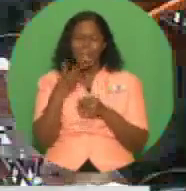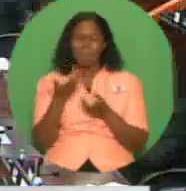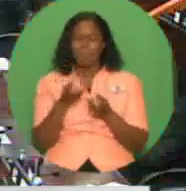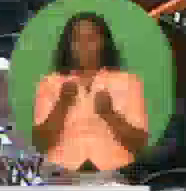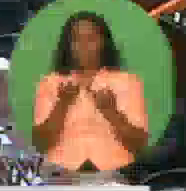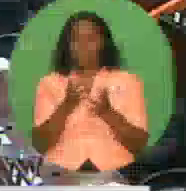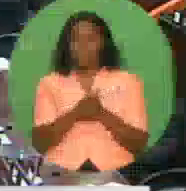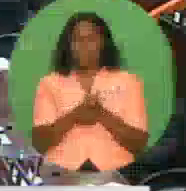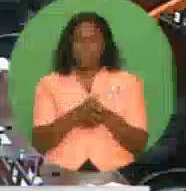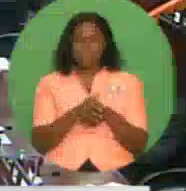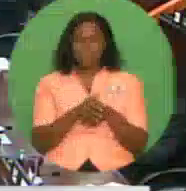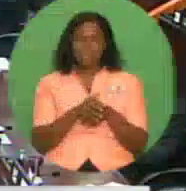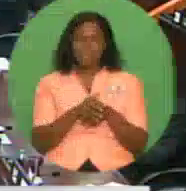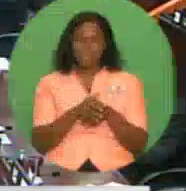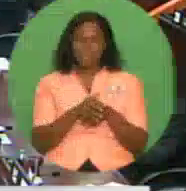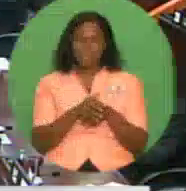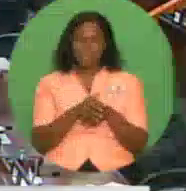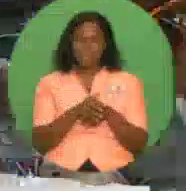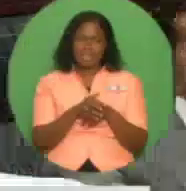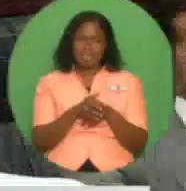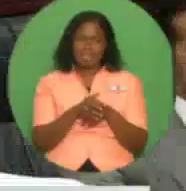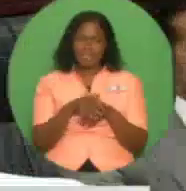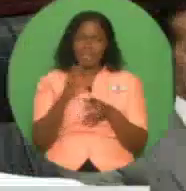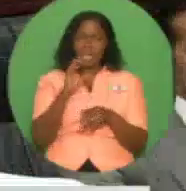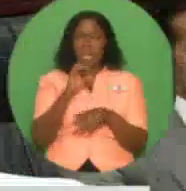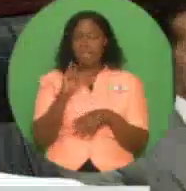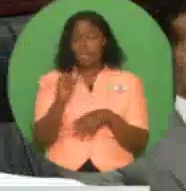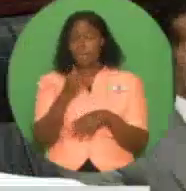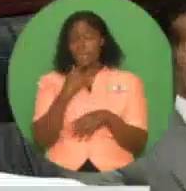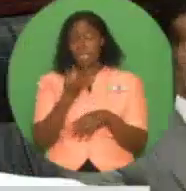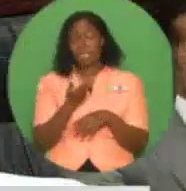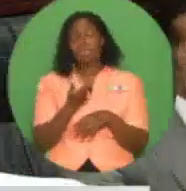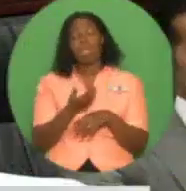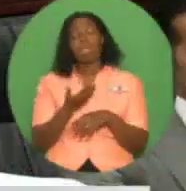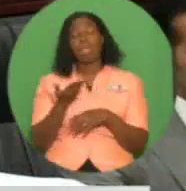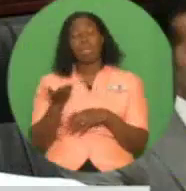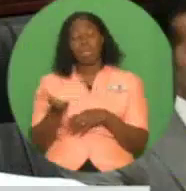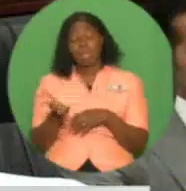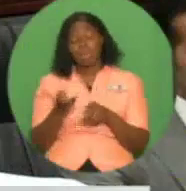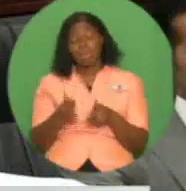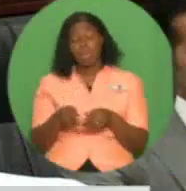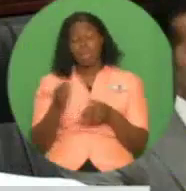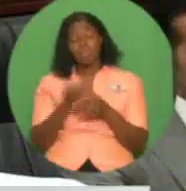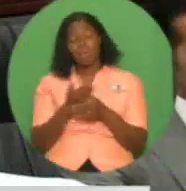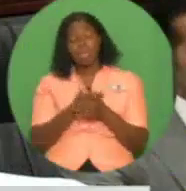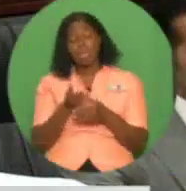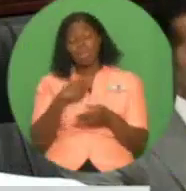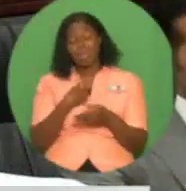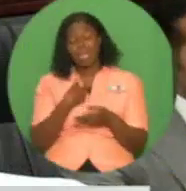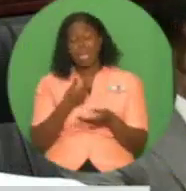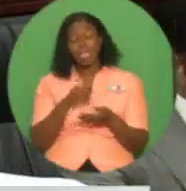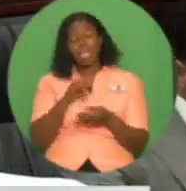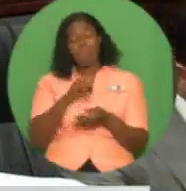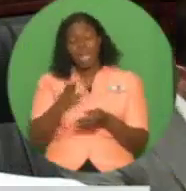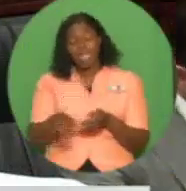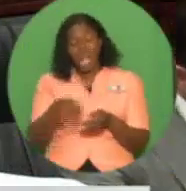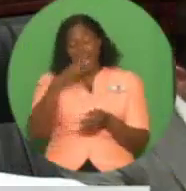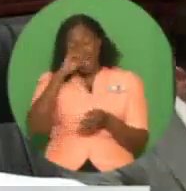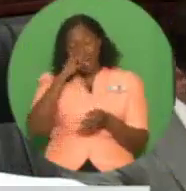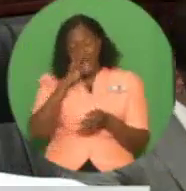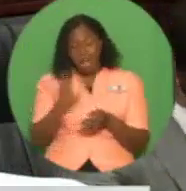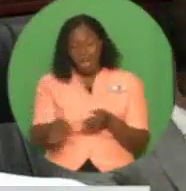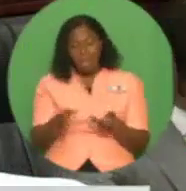Madam Speaker, it is difficult with Napa Rima disturbing me in this childish manner. This milestone achievement has been